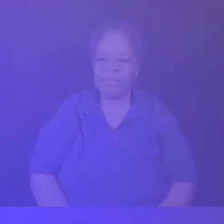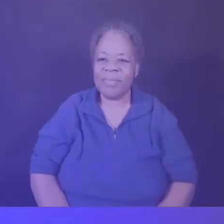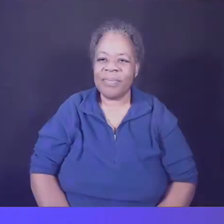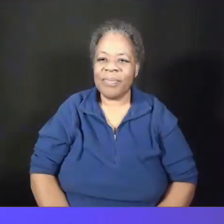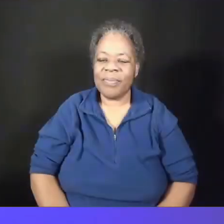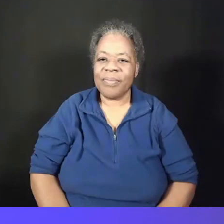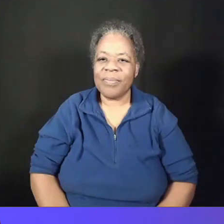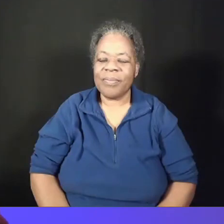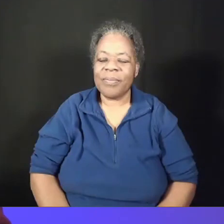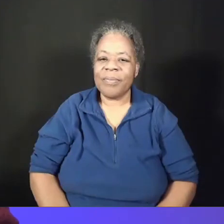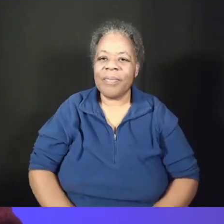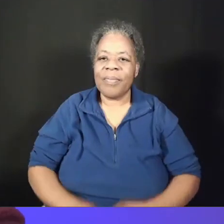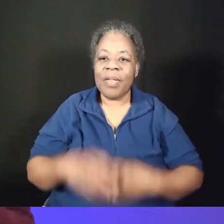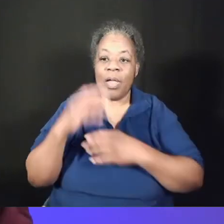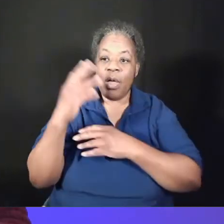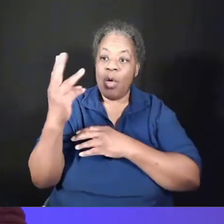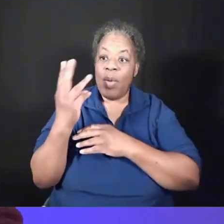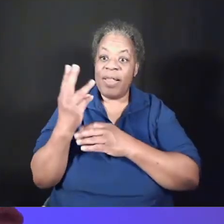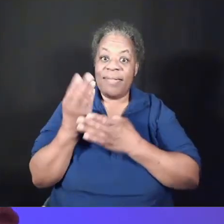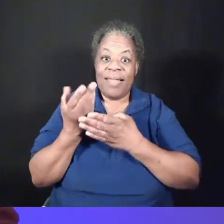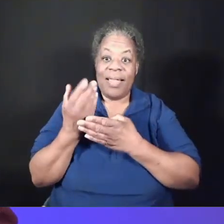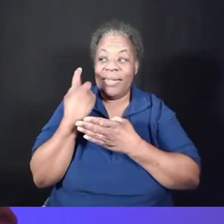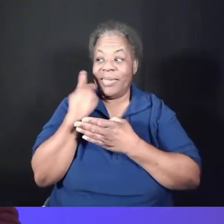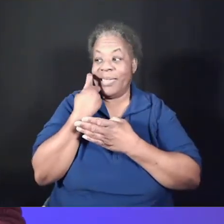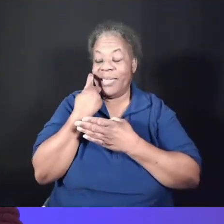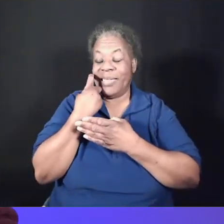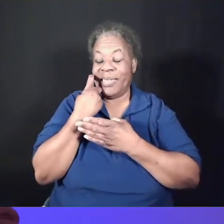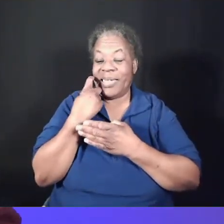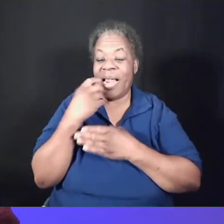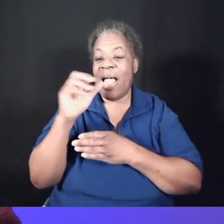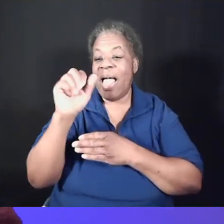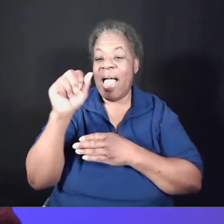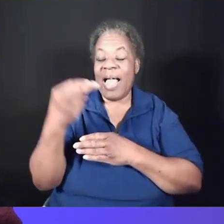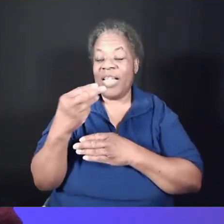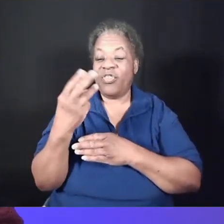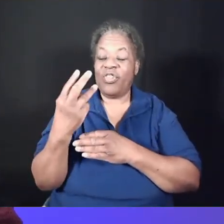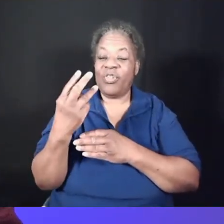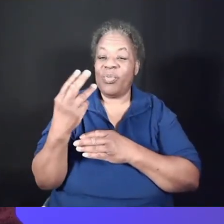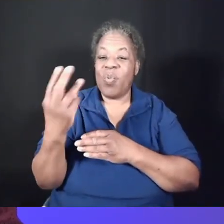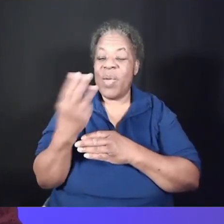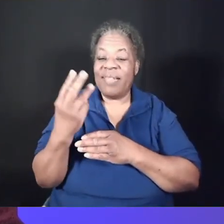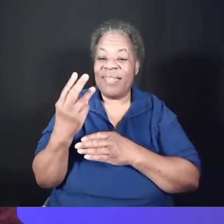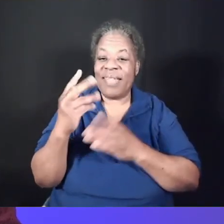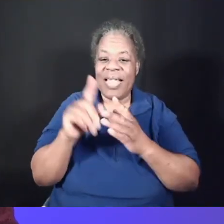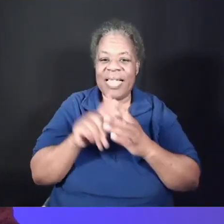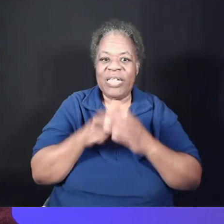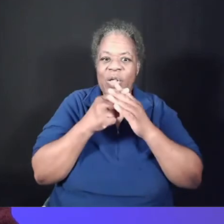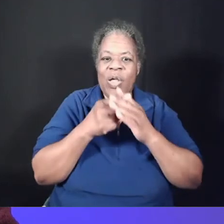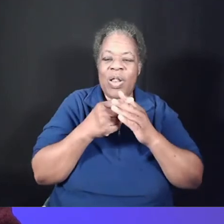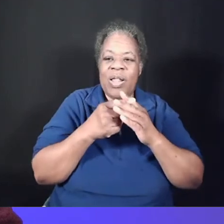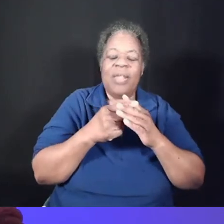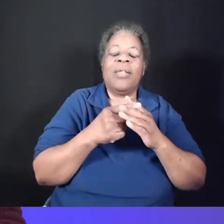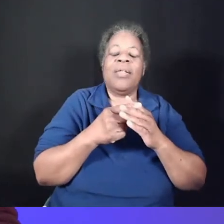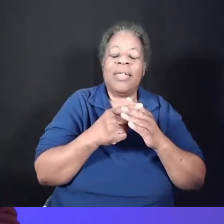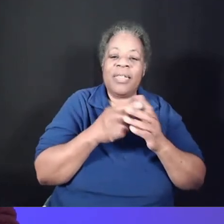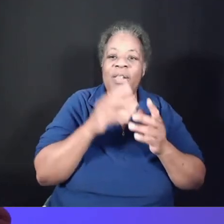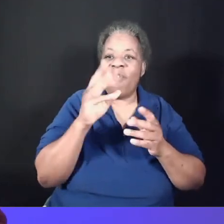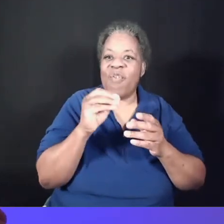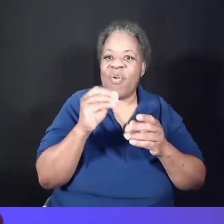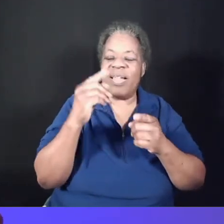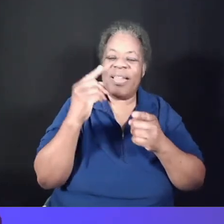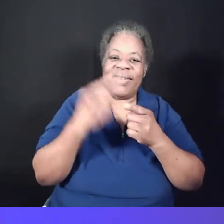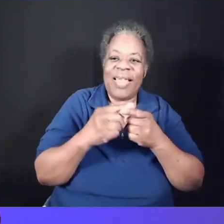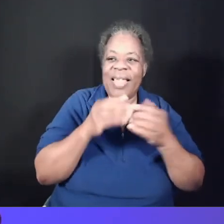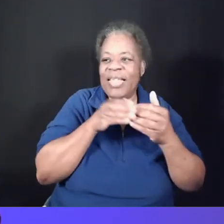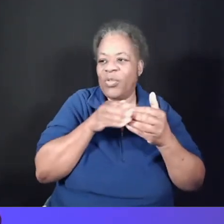This Wednesday was Ash Wednesday and it marked the beginning of the 40 days between now and Easter Christians called Lent. May I